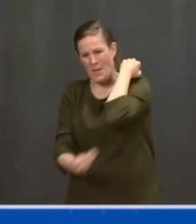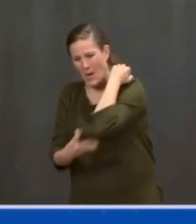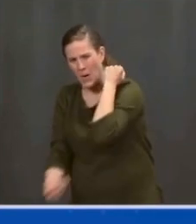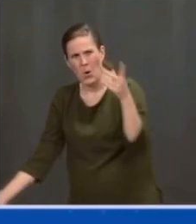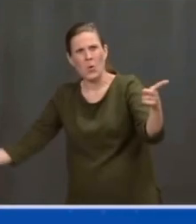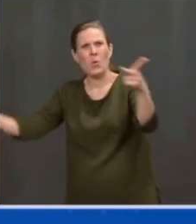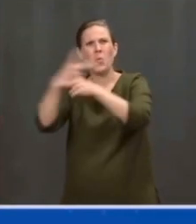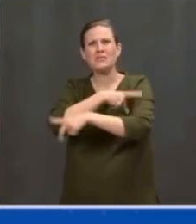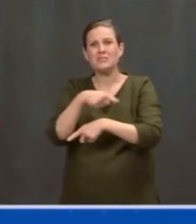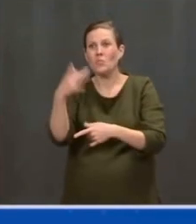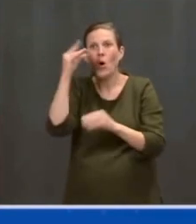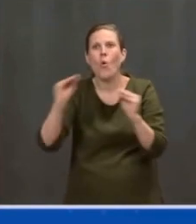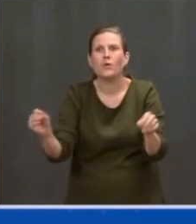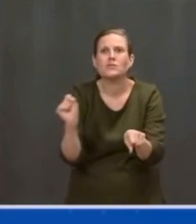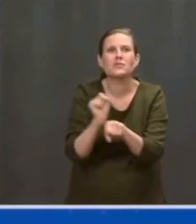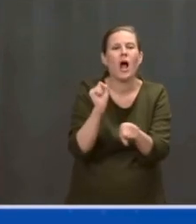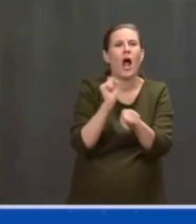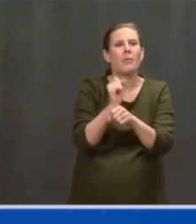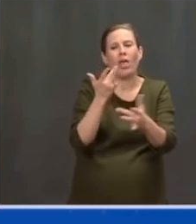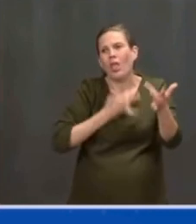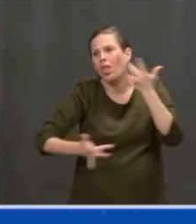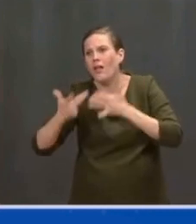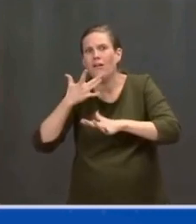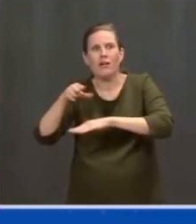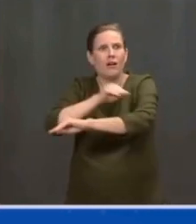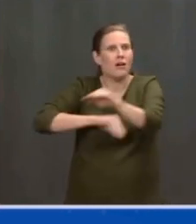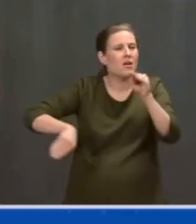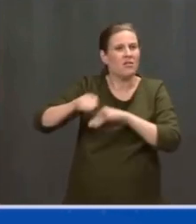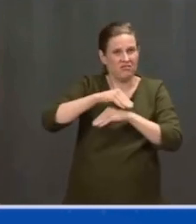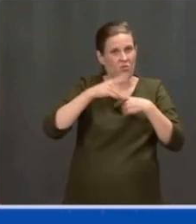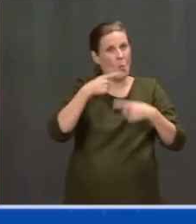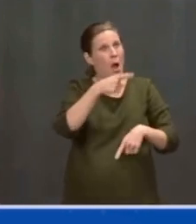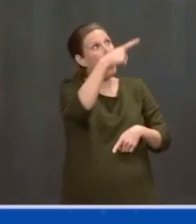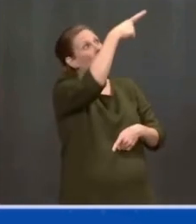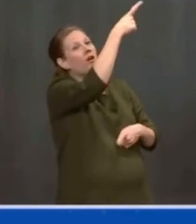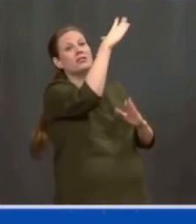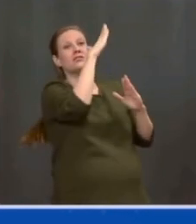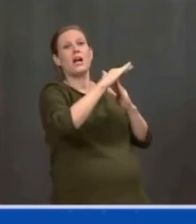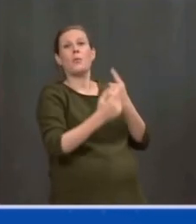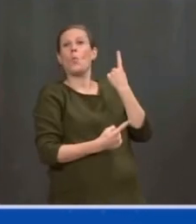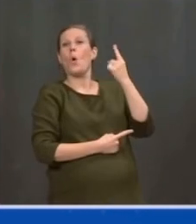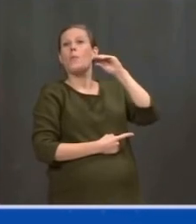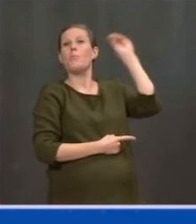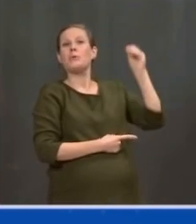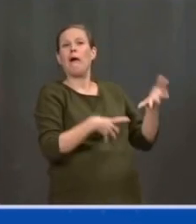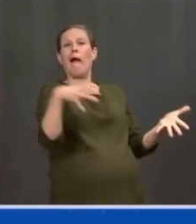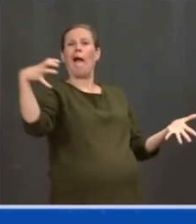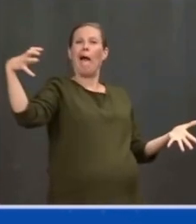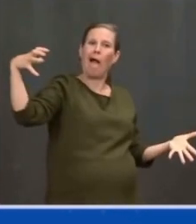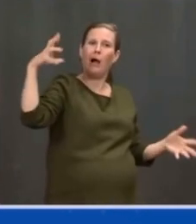of Americans saw their net worth increase by $4 trillion.